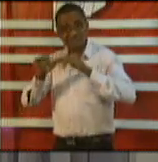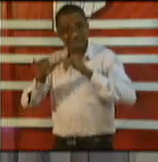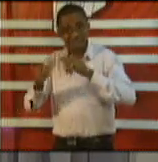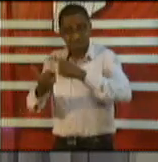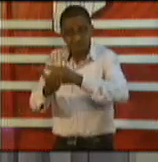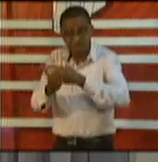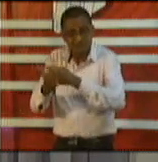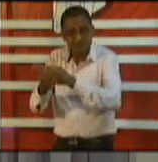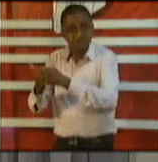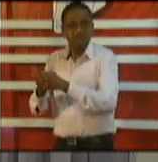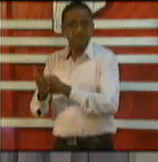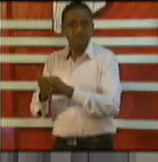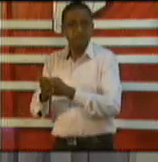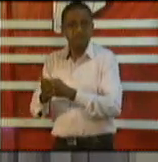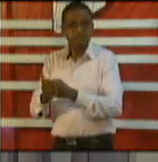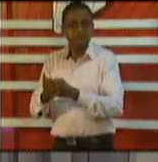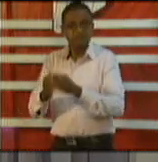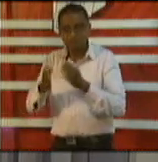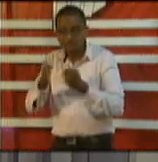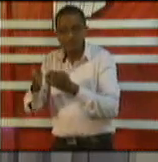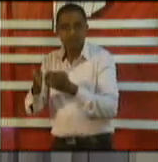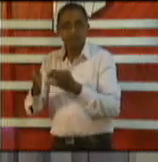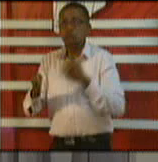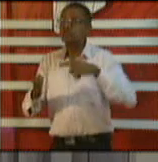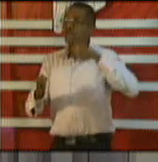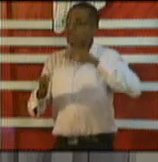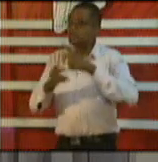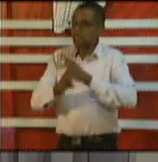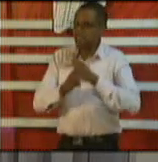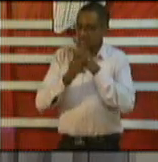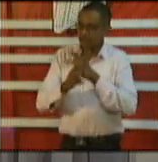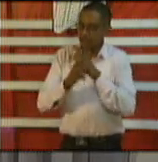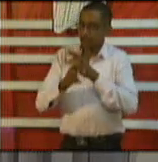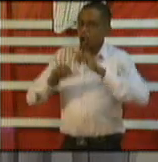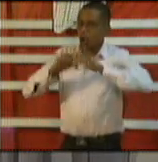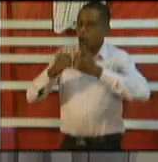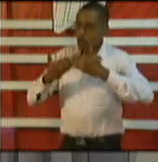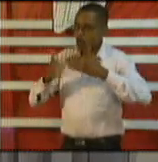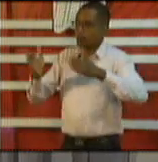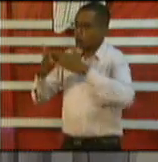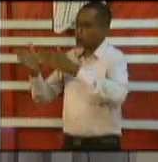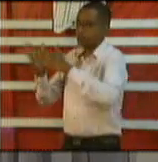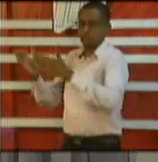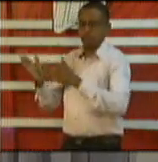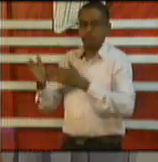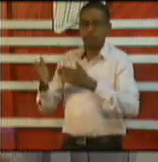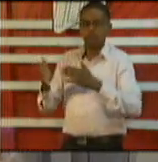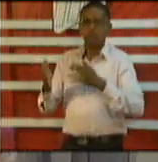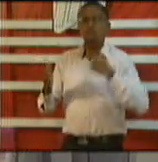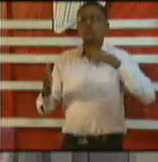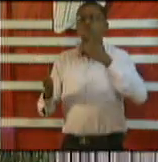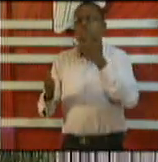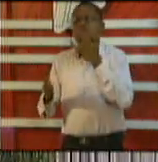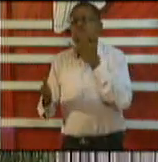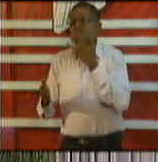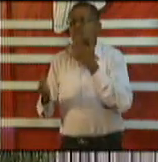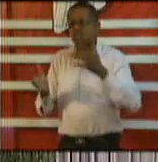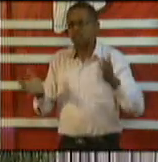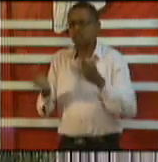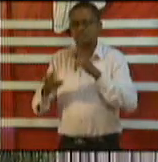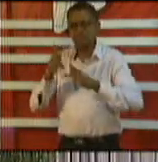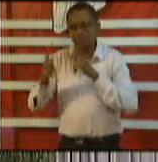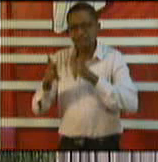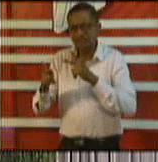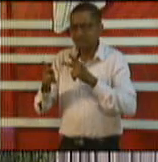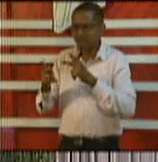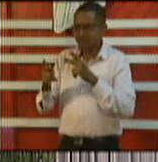open up things the less things we can have people congregating the better thank you we are almost out of time so